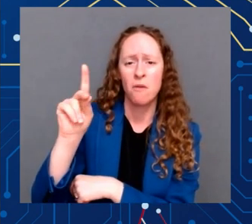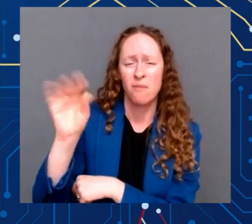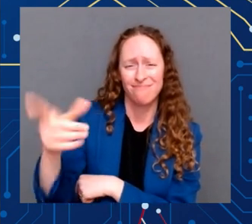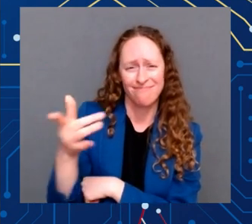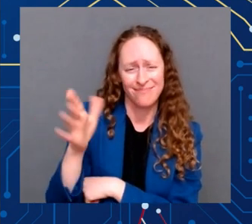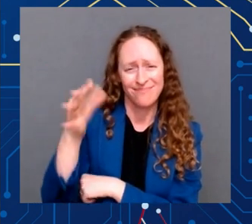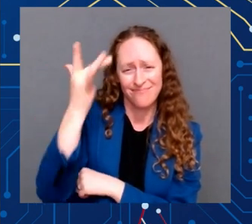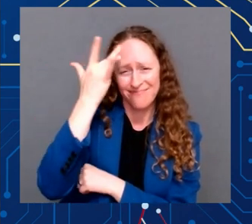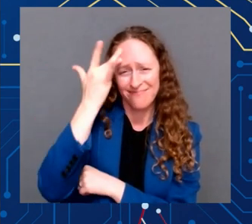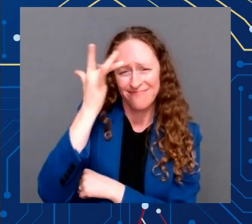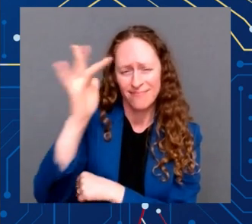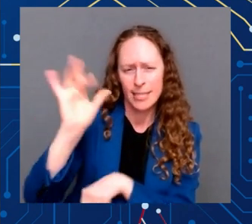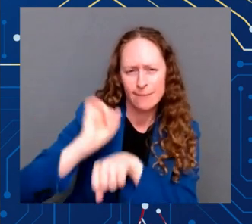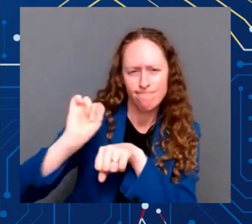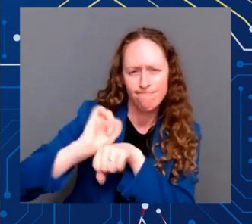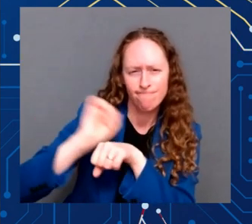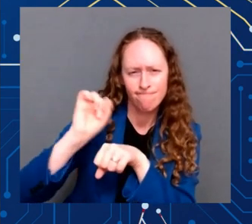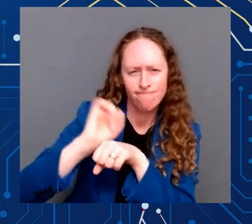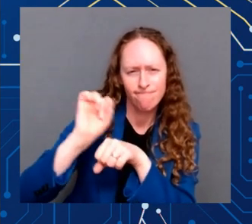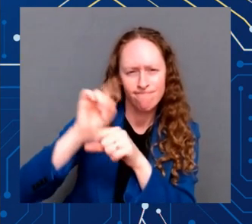you, Secretary Raimondo.